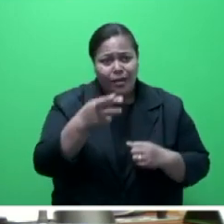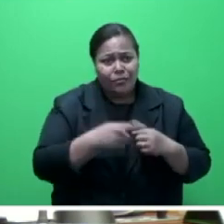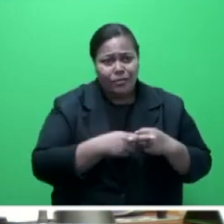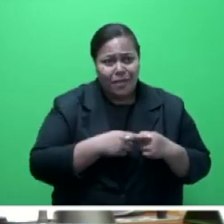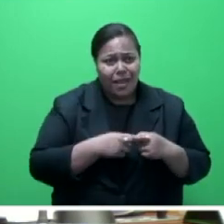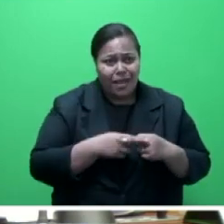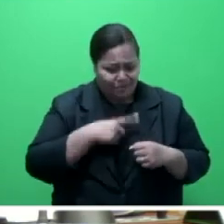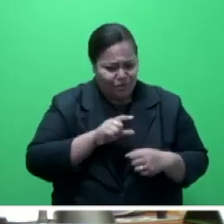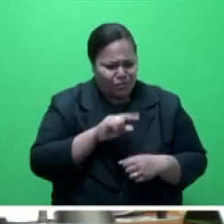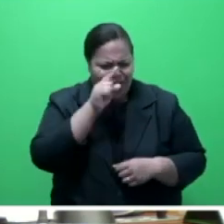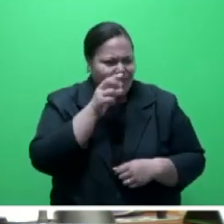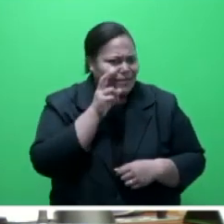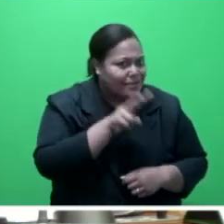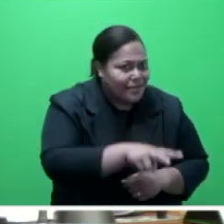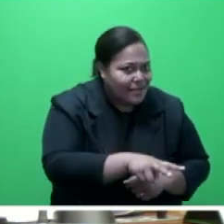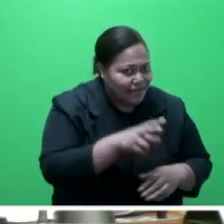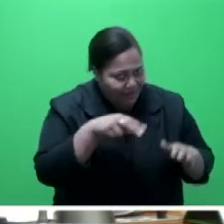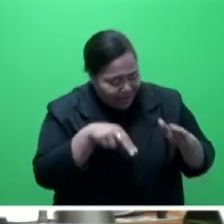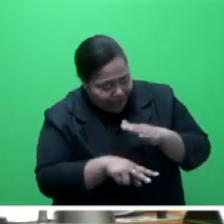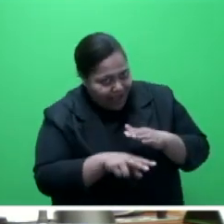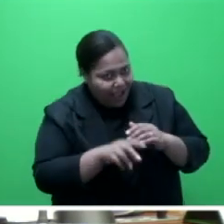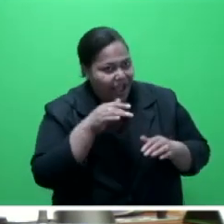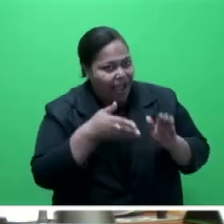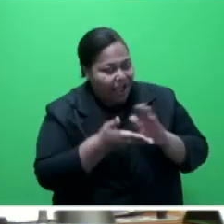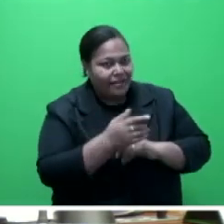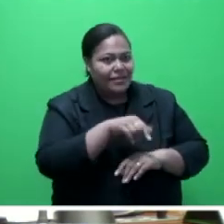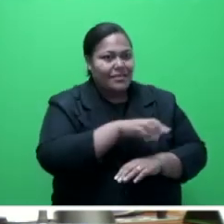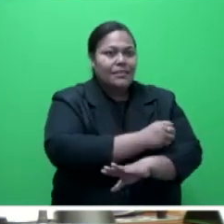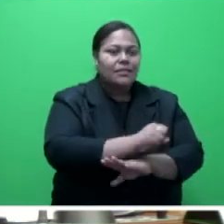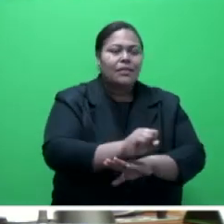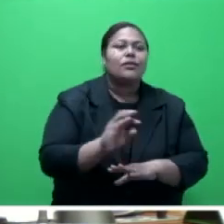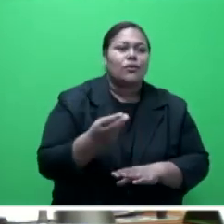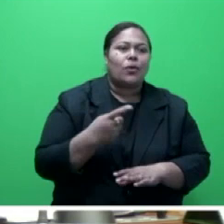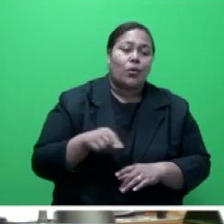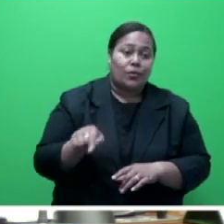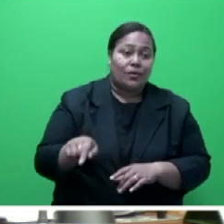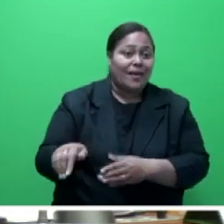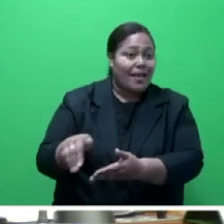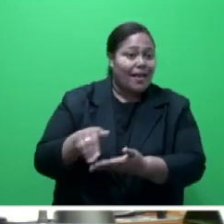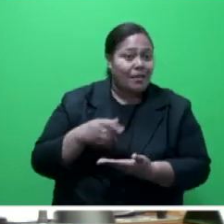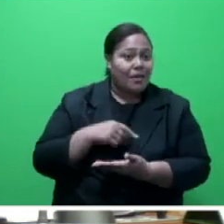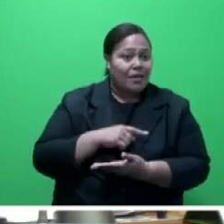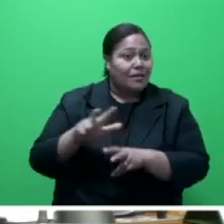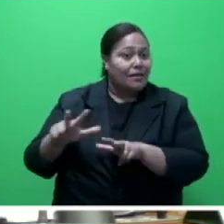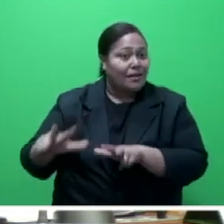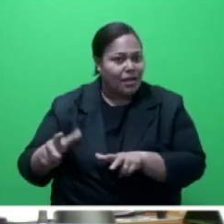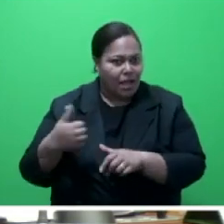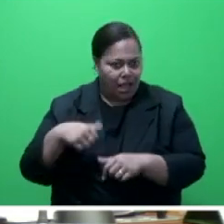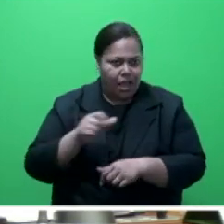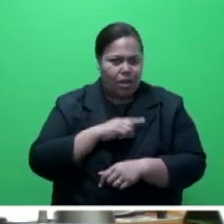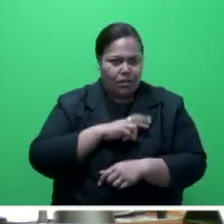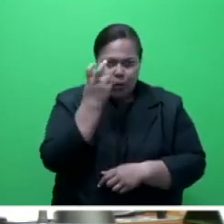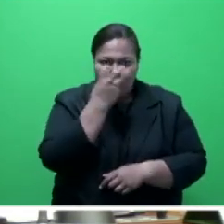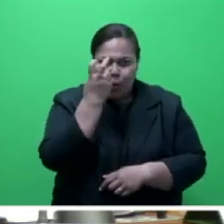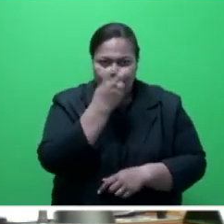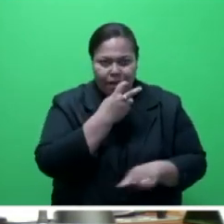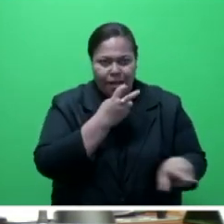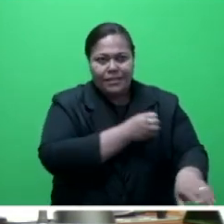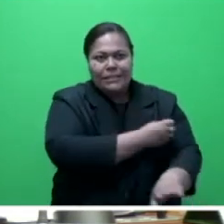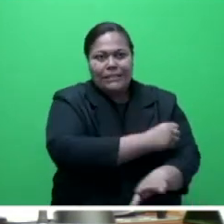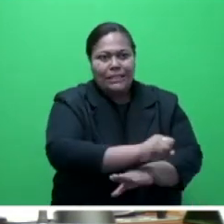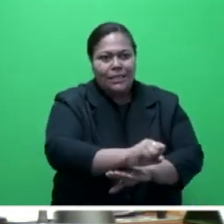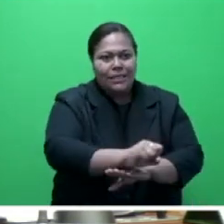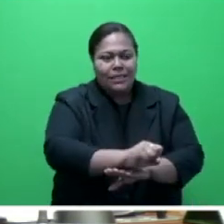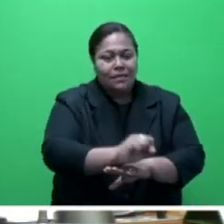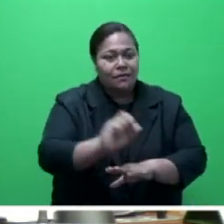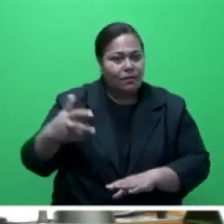see, and hence the above collaboration with Vulcan Incorporation will allow us to monitor our coral reefs from